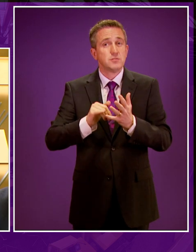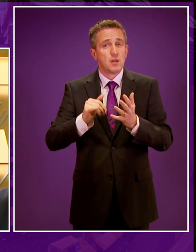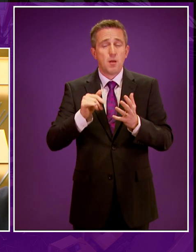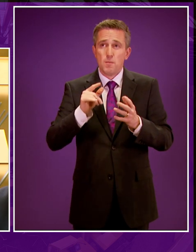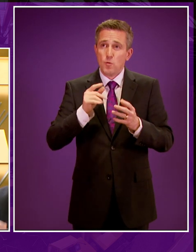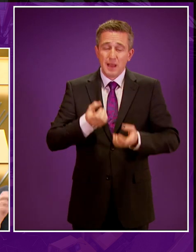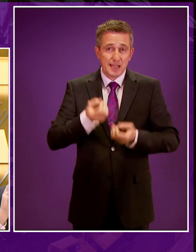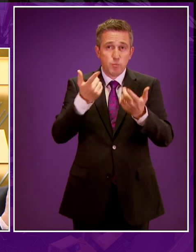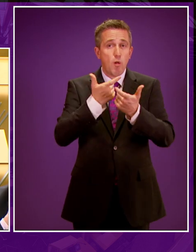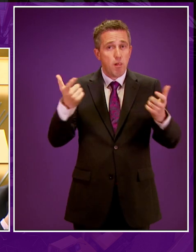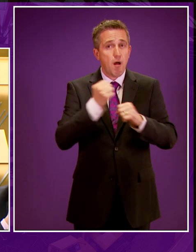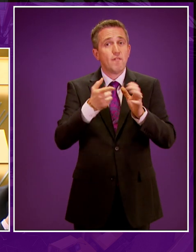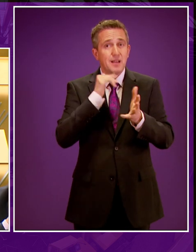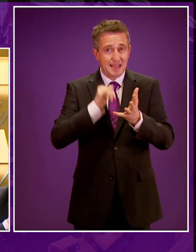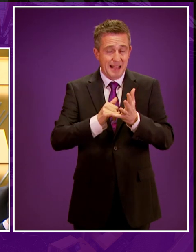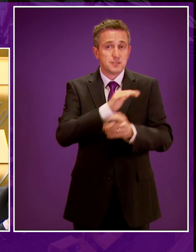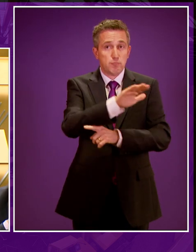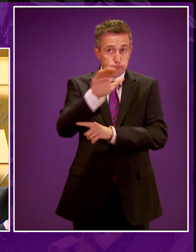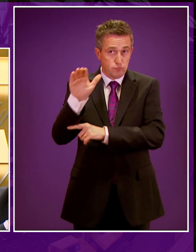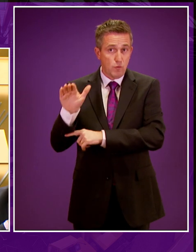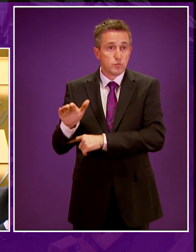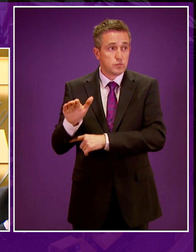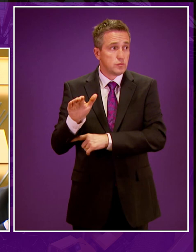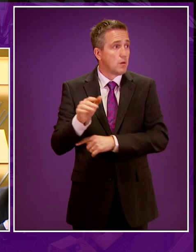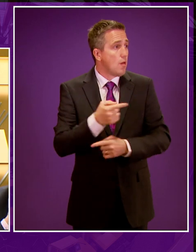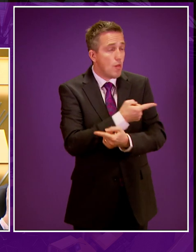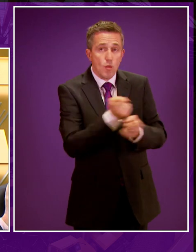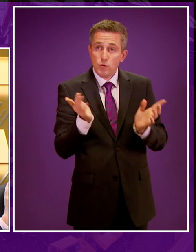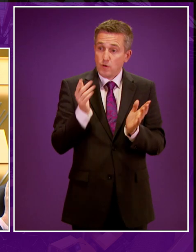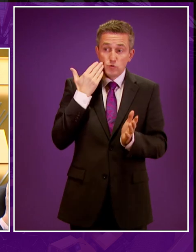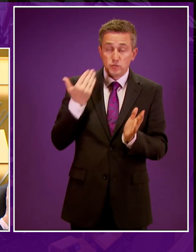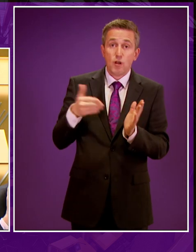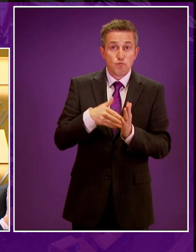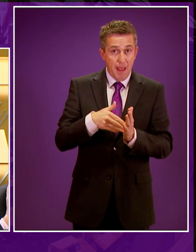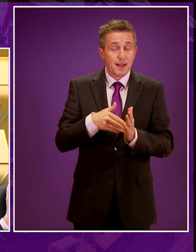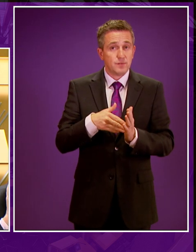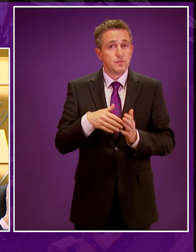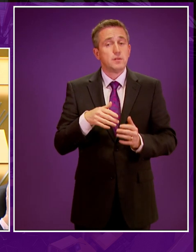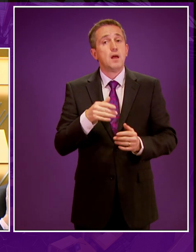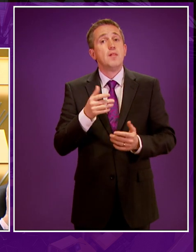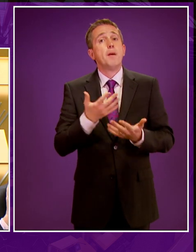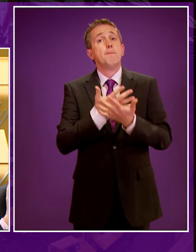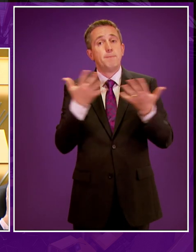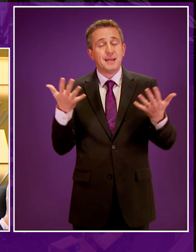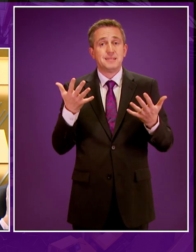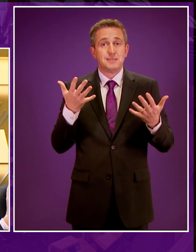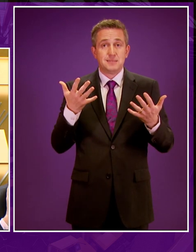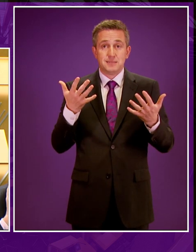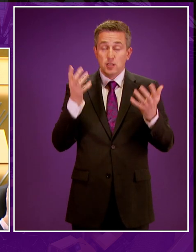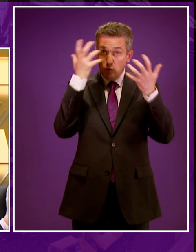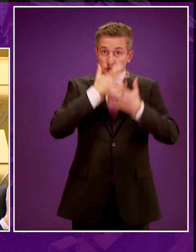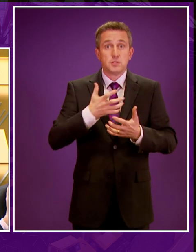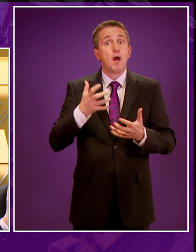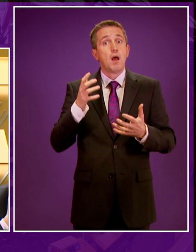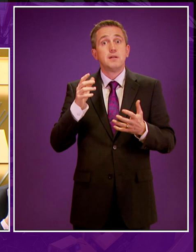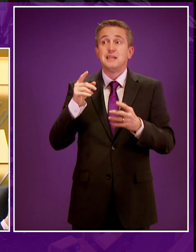significant export of gas. I think members were probably shocked, those who weren't in the chamber should know that the point I mentioned, the biggest threat to the Scottish economy being Brexit,